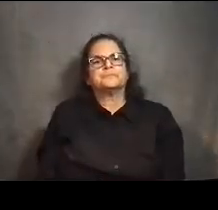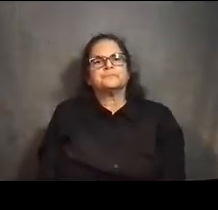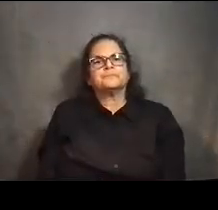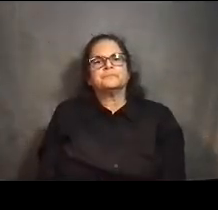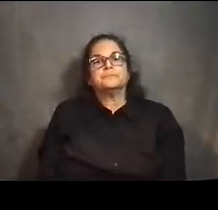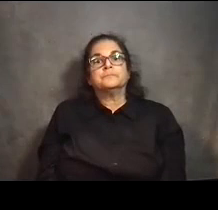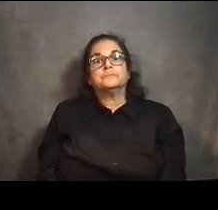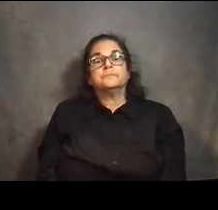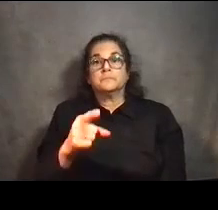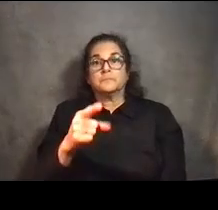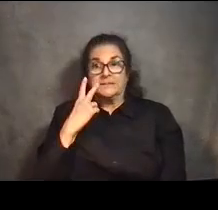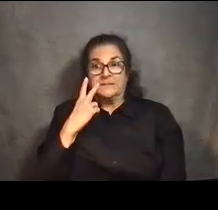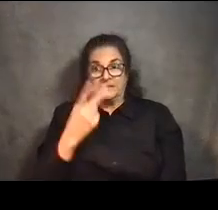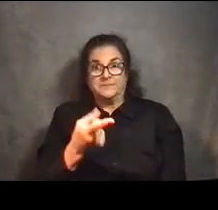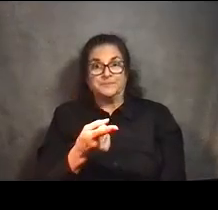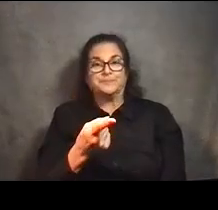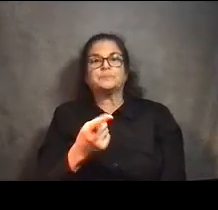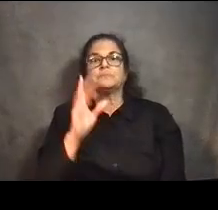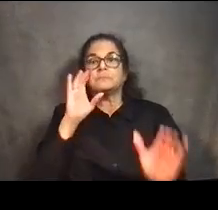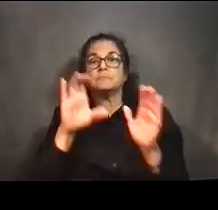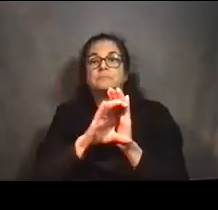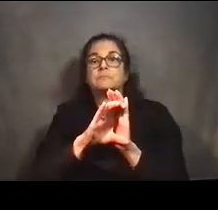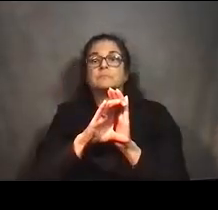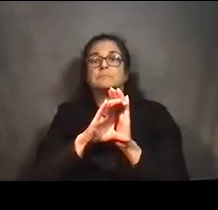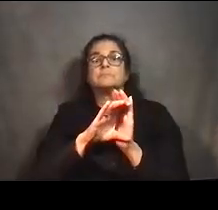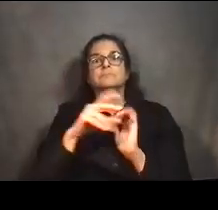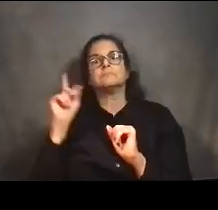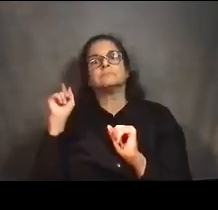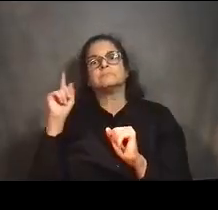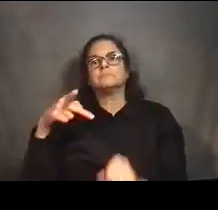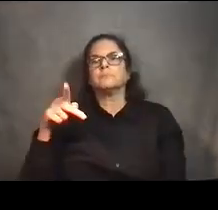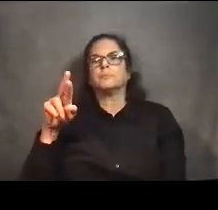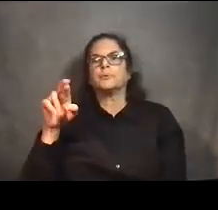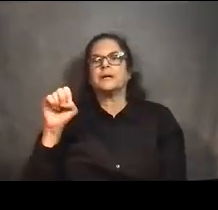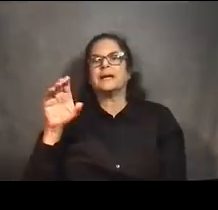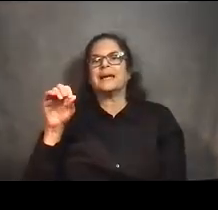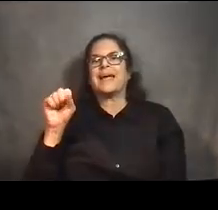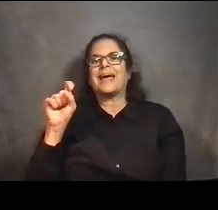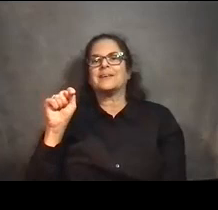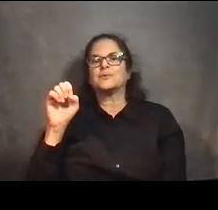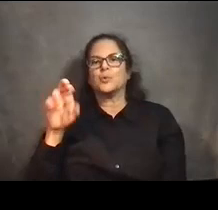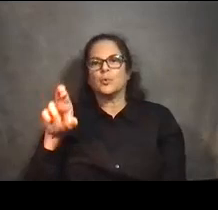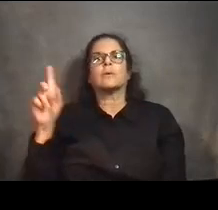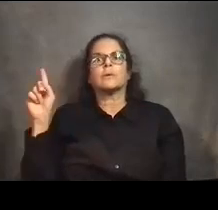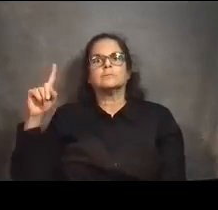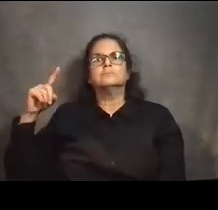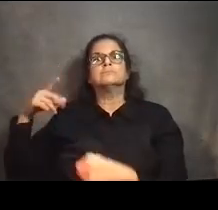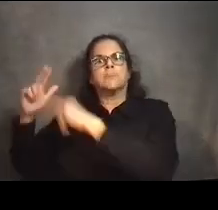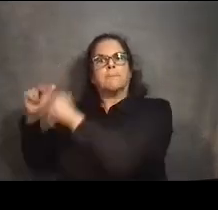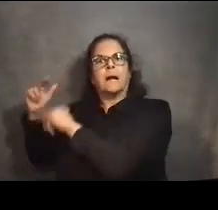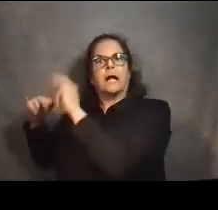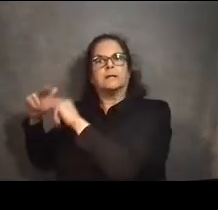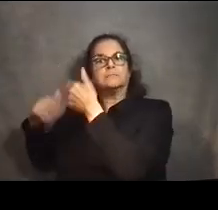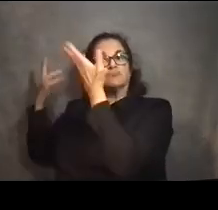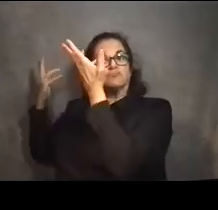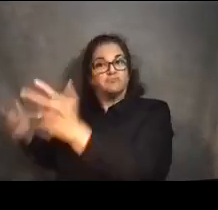Now in the background here, this is another picture taken at our precaster of several segments that have been cast to date. Once complete, the